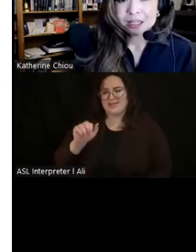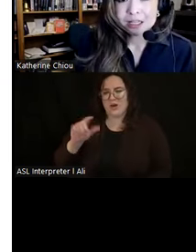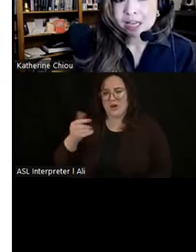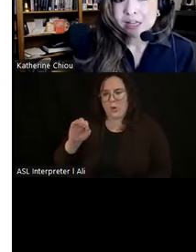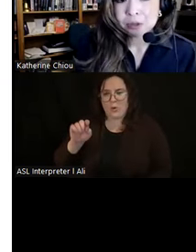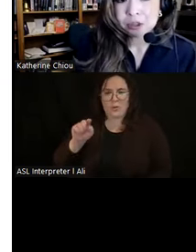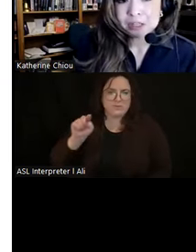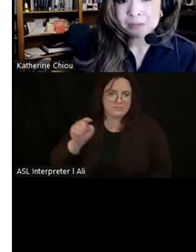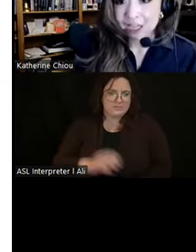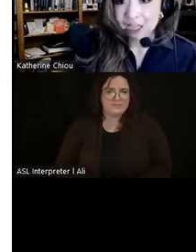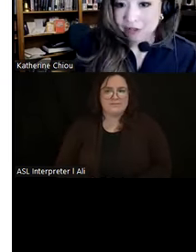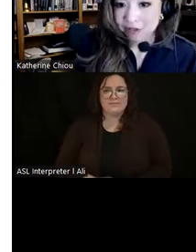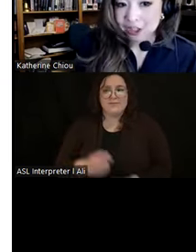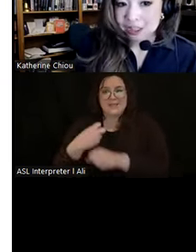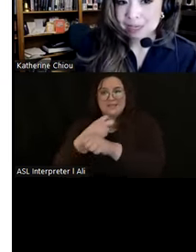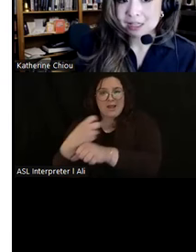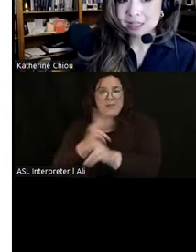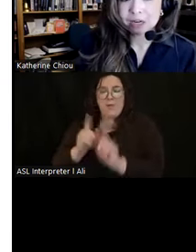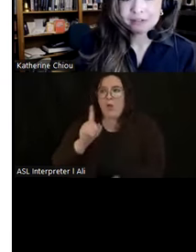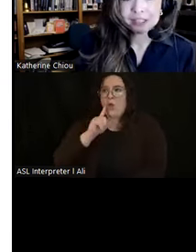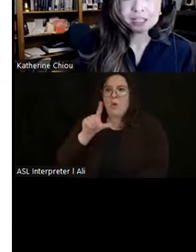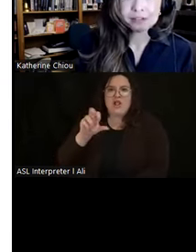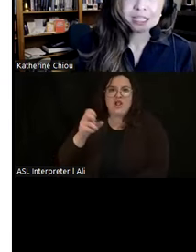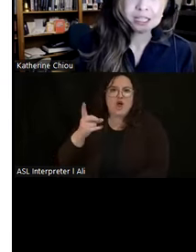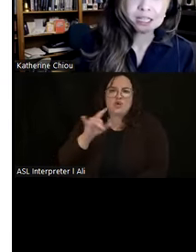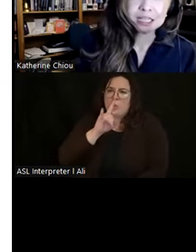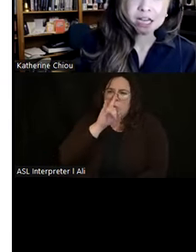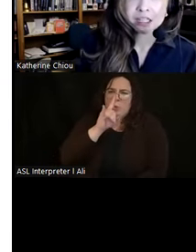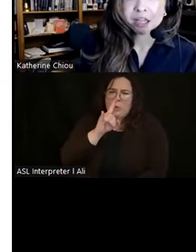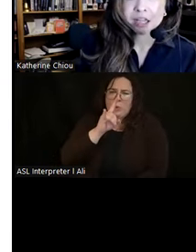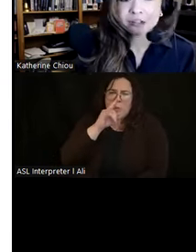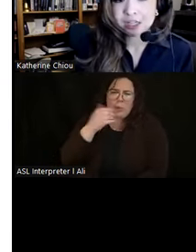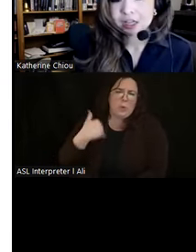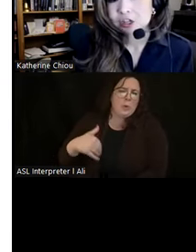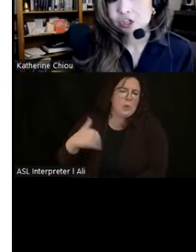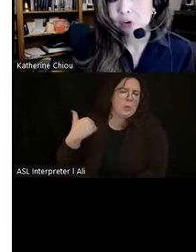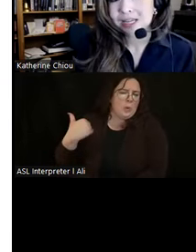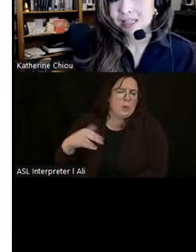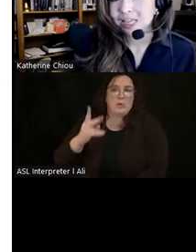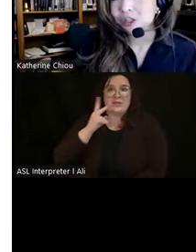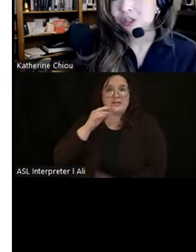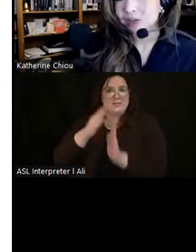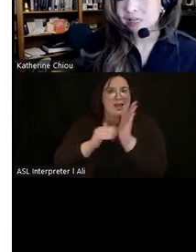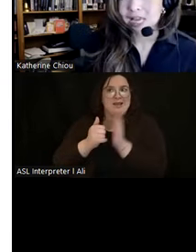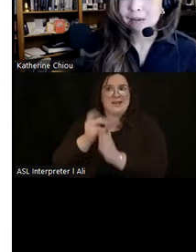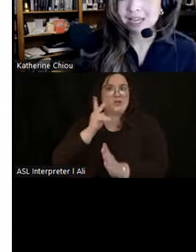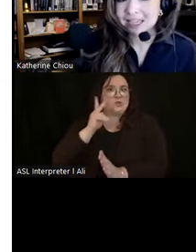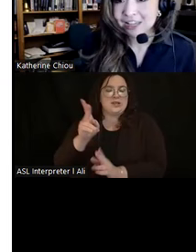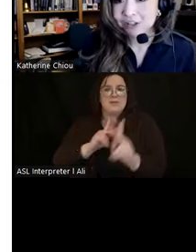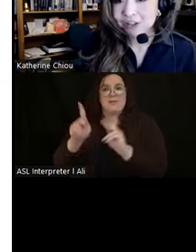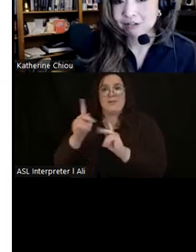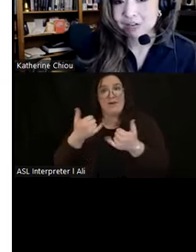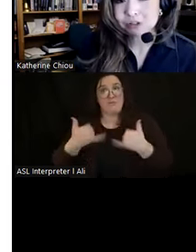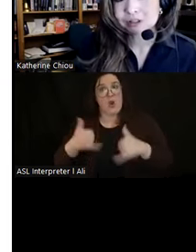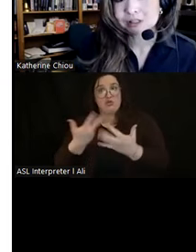These snails were thought to be luxury goods based on the prevalence of scenes in the iconography showing collection parties aimed at